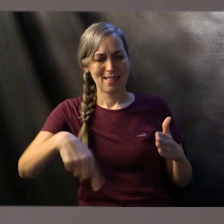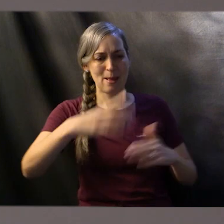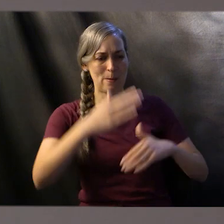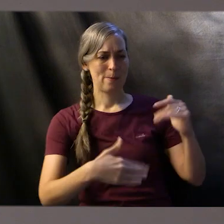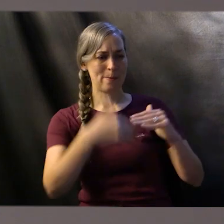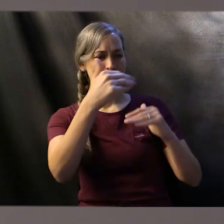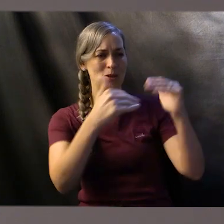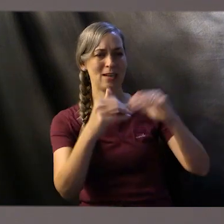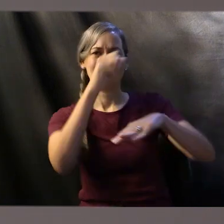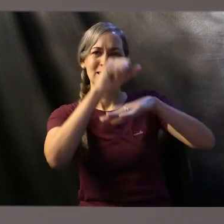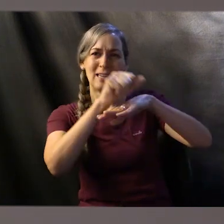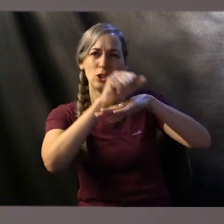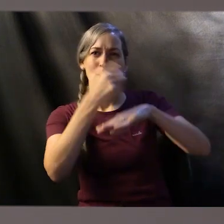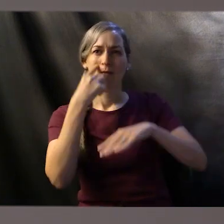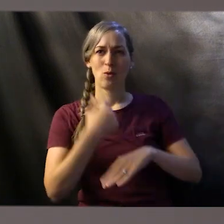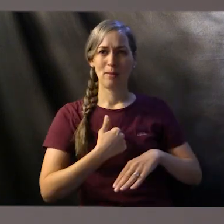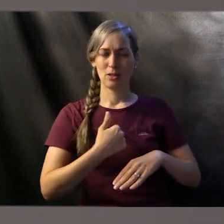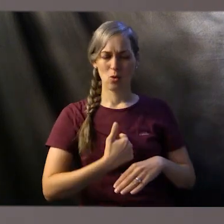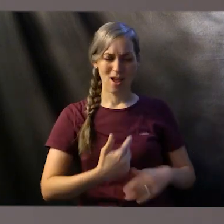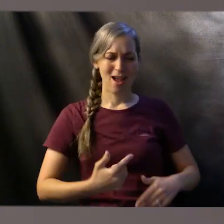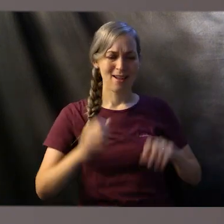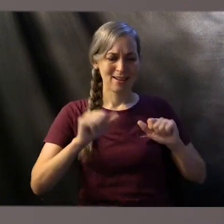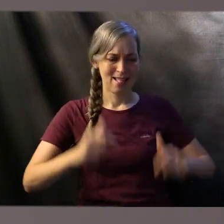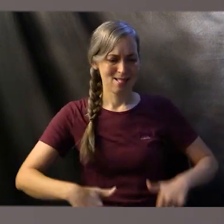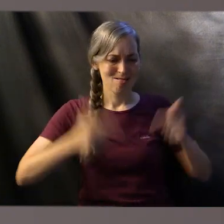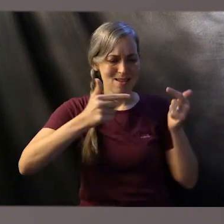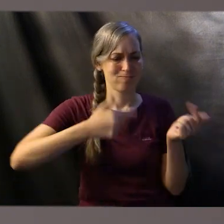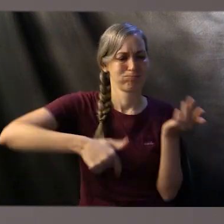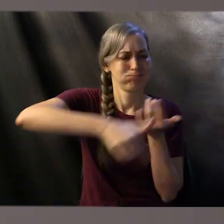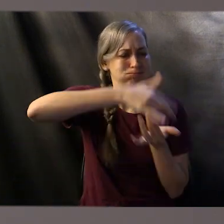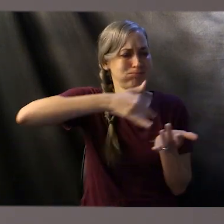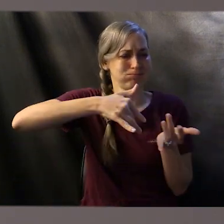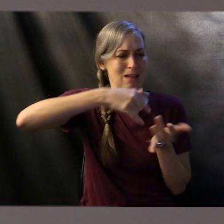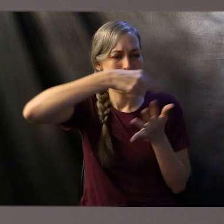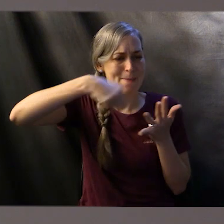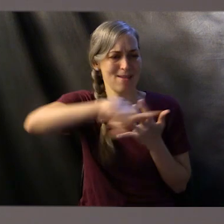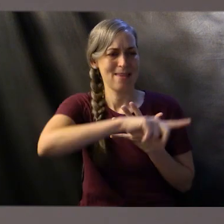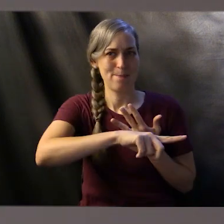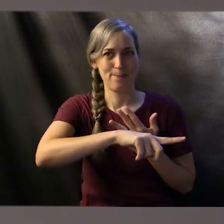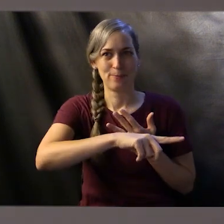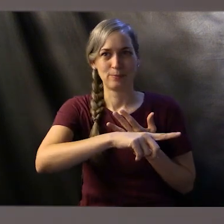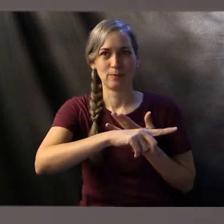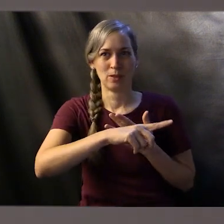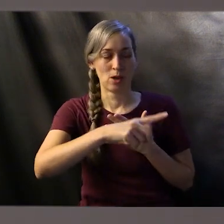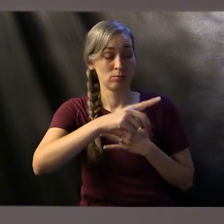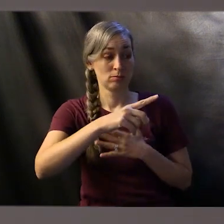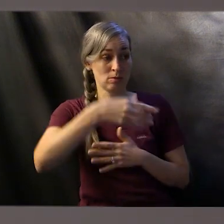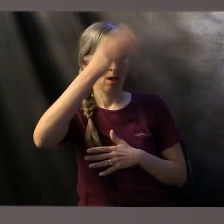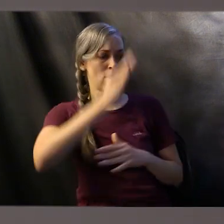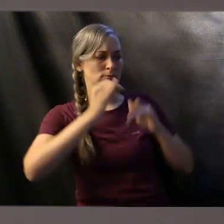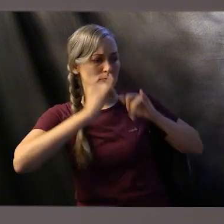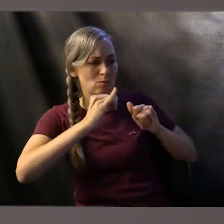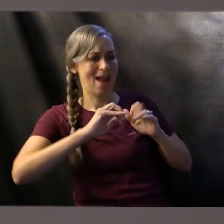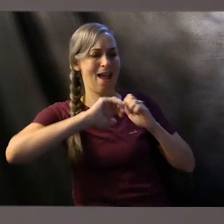for me that I may dwell among them. And he goes on to give them instruction as to how they are to build a